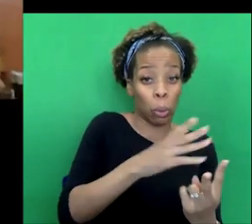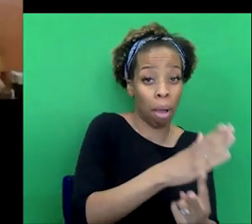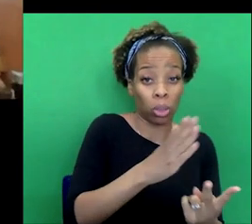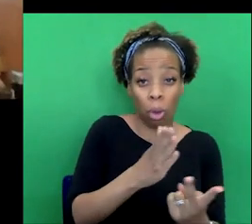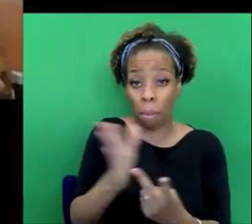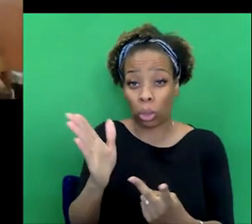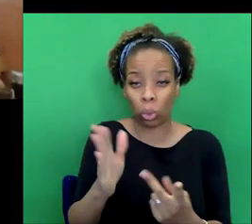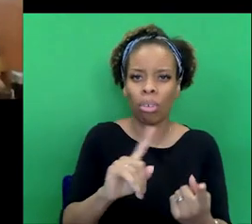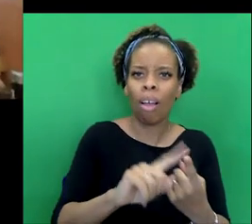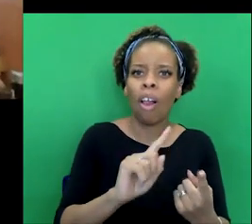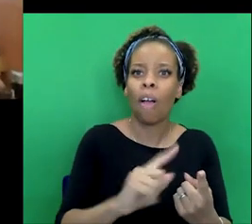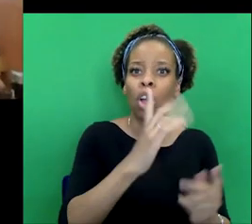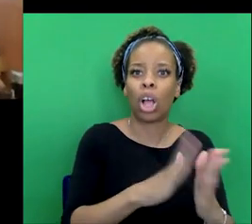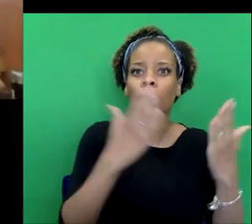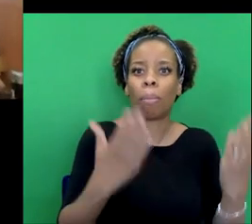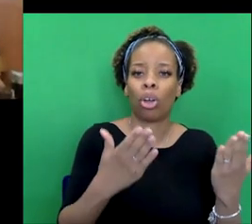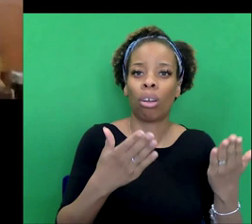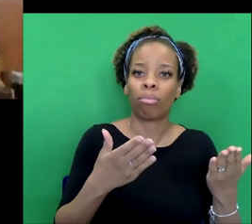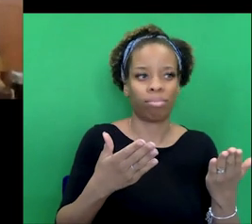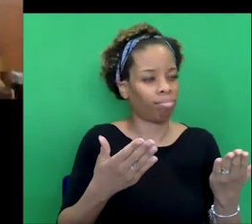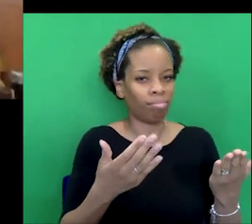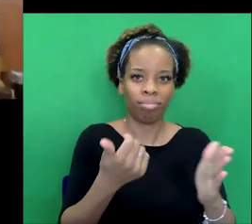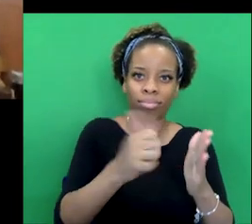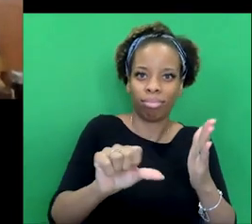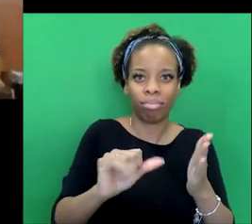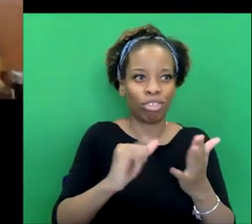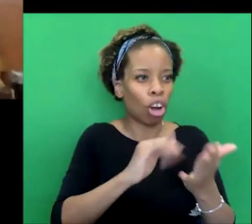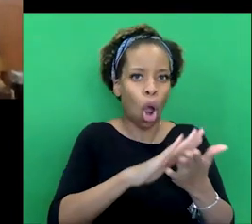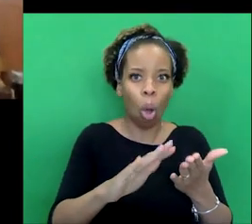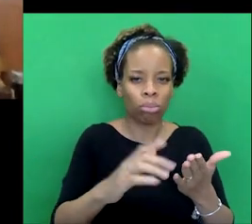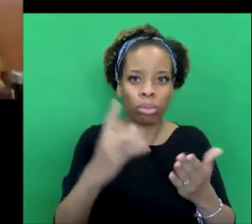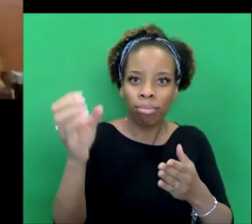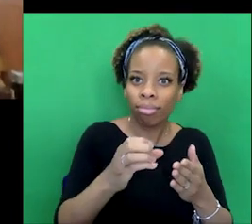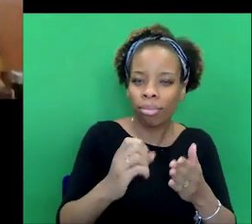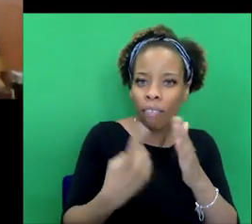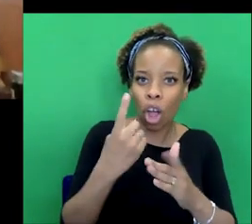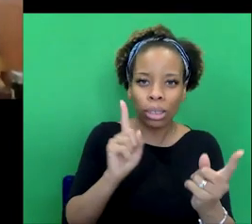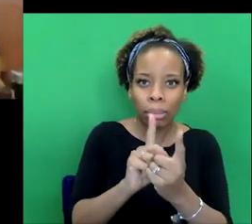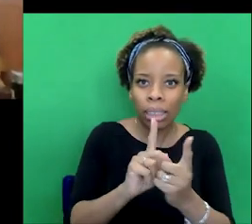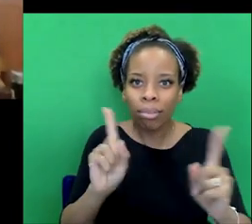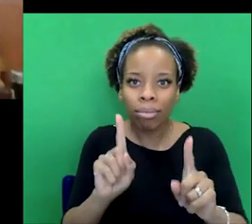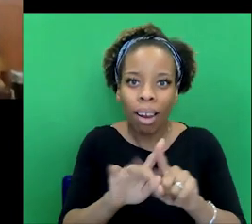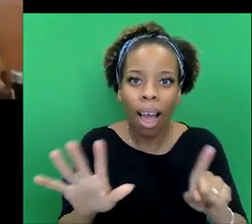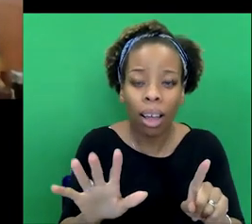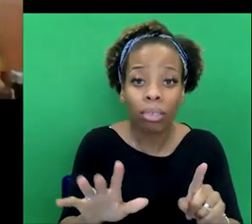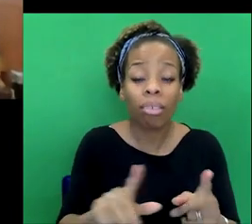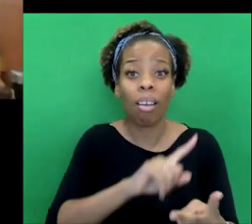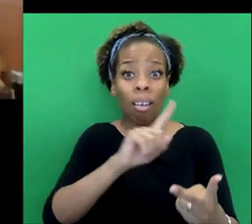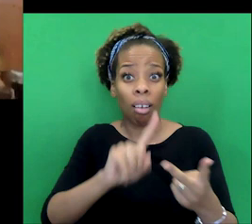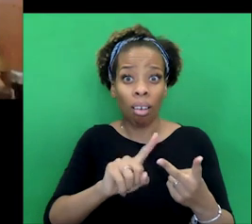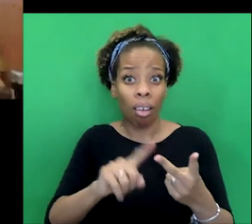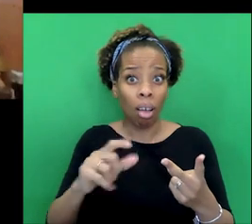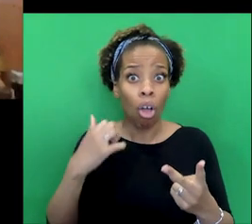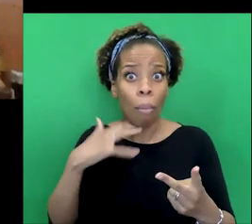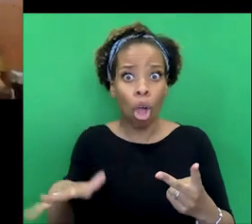course, there's the first book, you know, the birth of Sherlock Holmes, the introduction to him. And then, as you said, you know, there's the murder because he's thrown